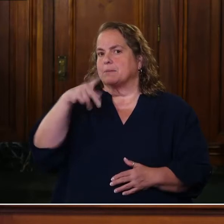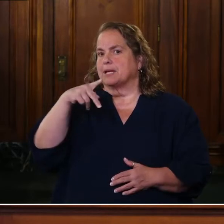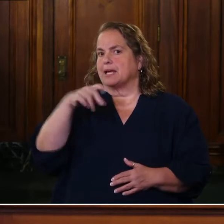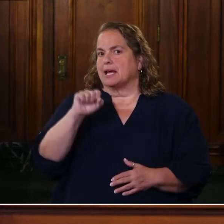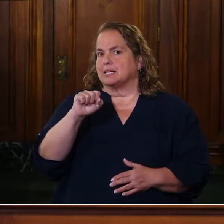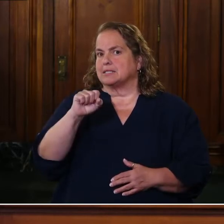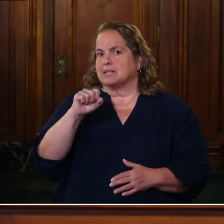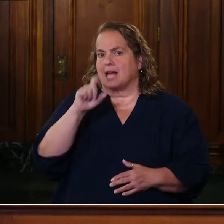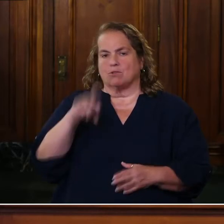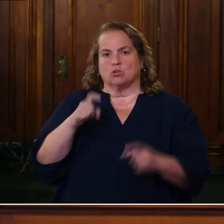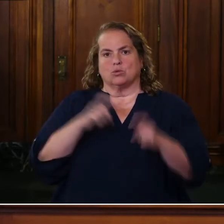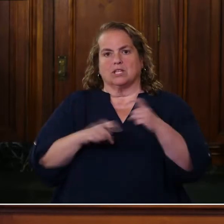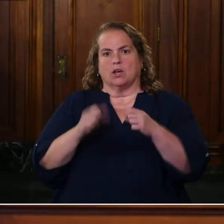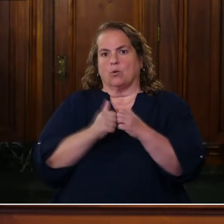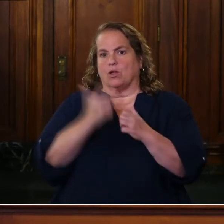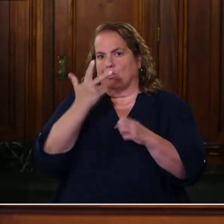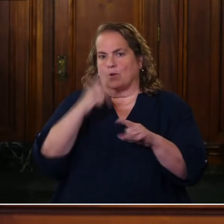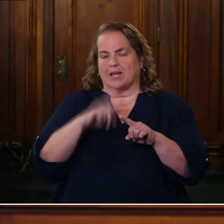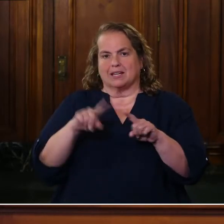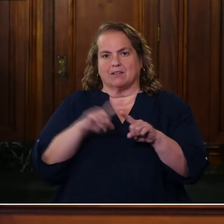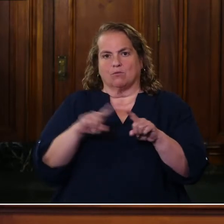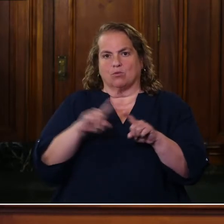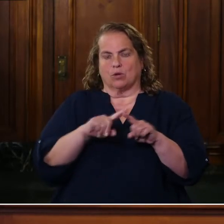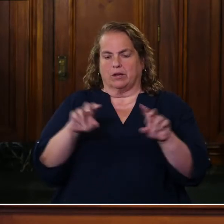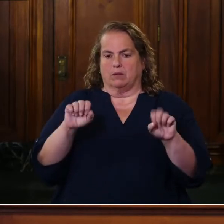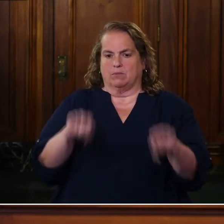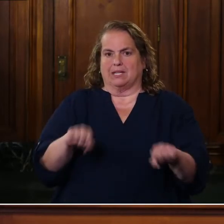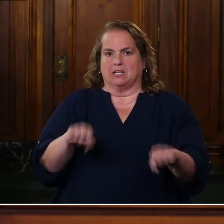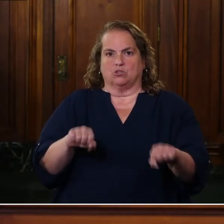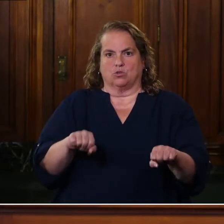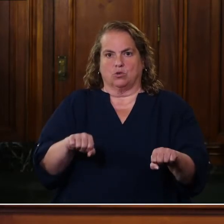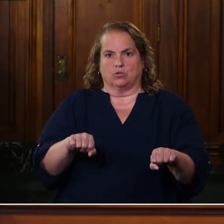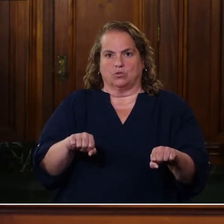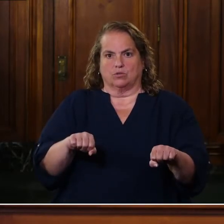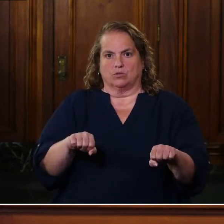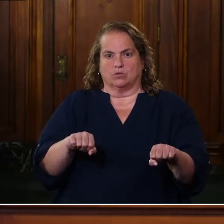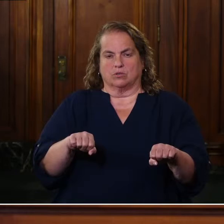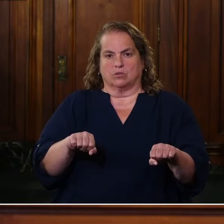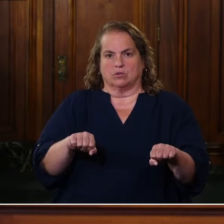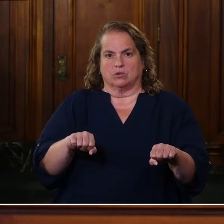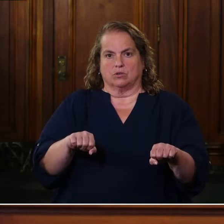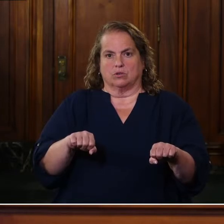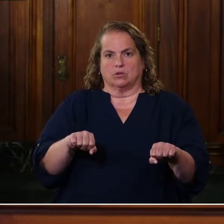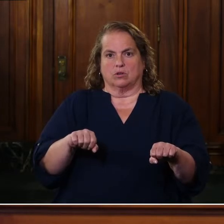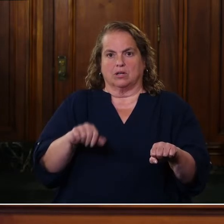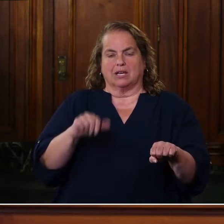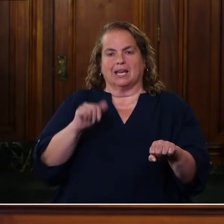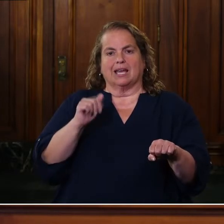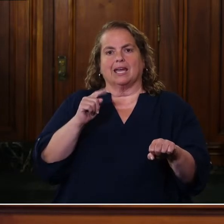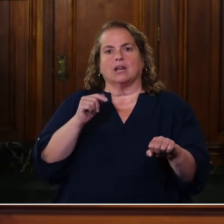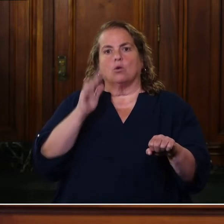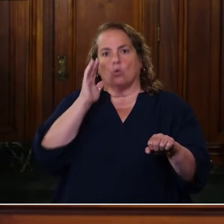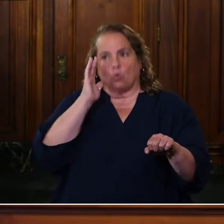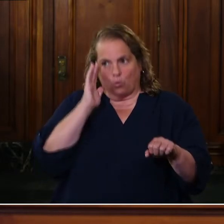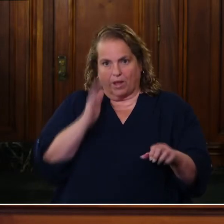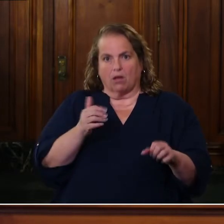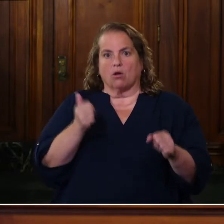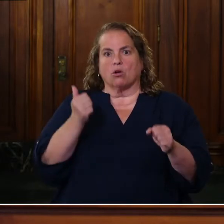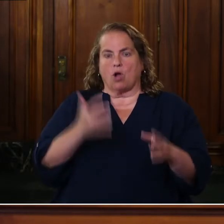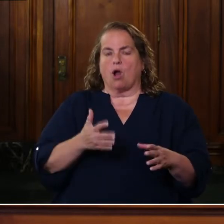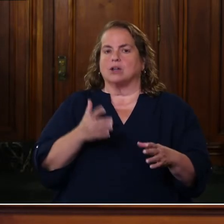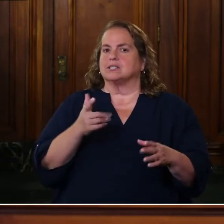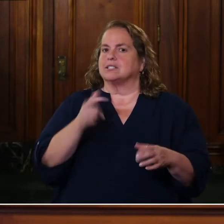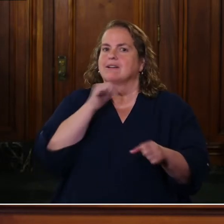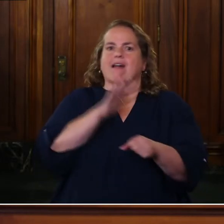having to deal with three different scenarios is really going to squander some scarce resources. Uh,